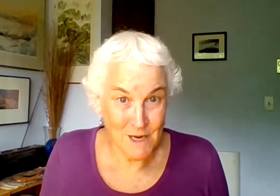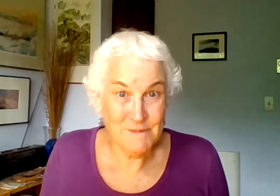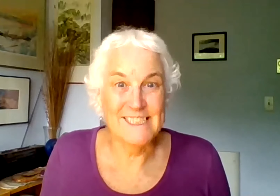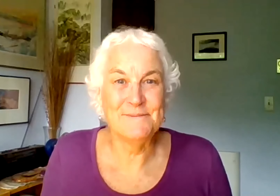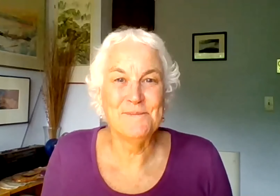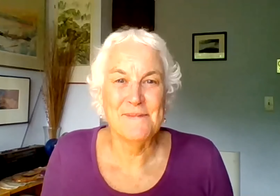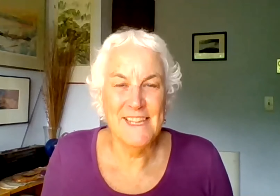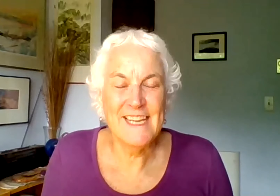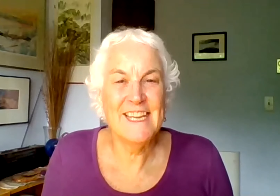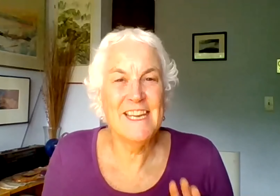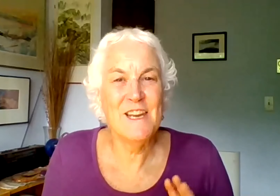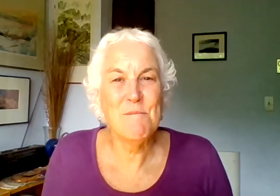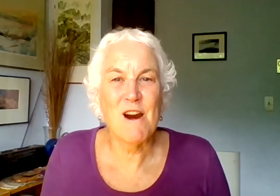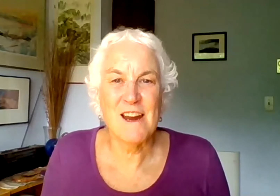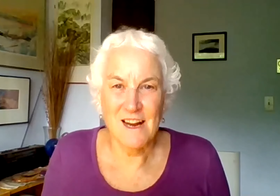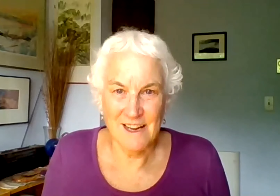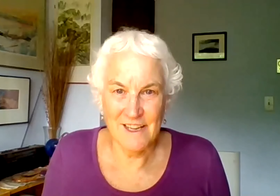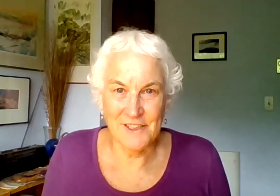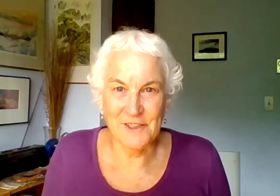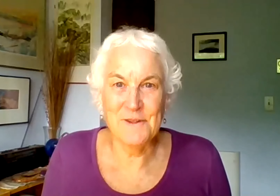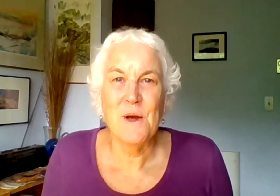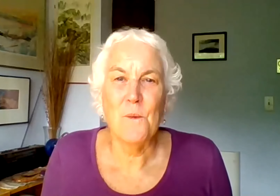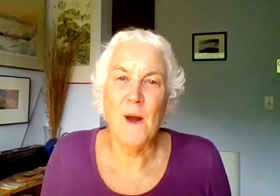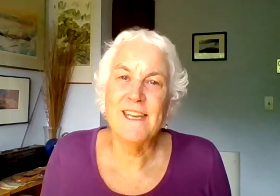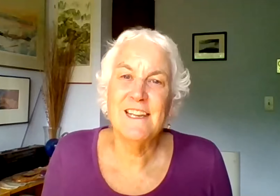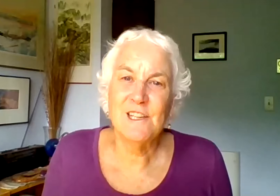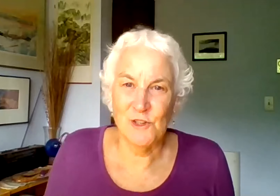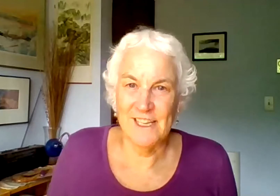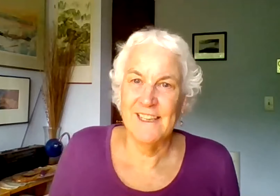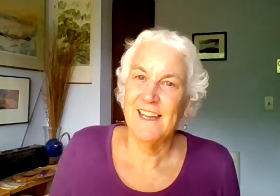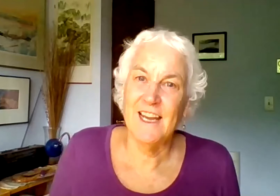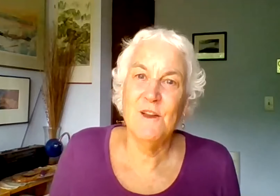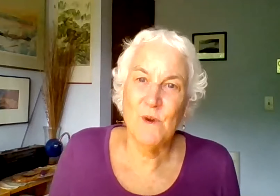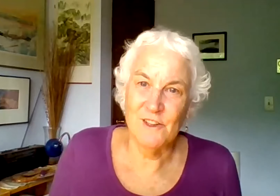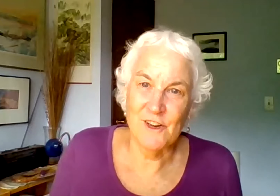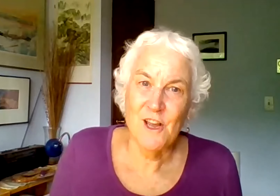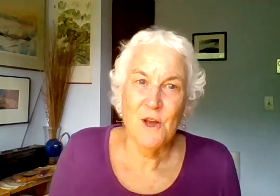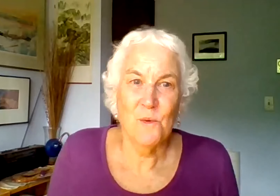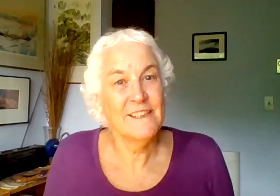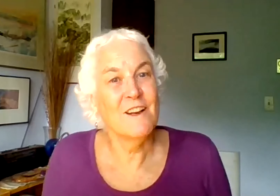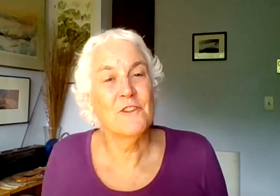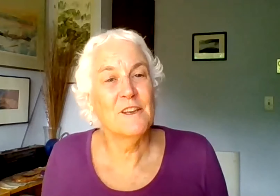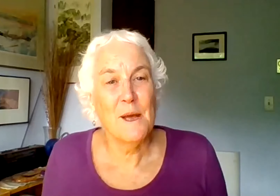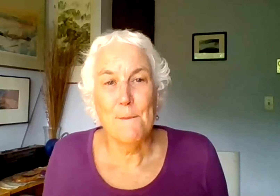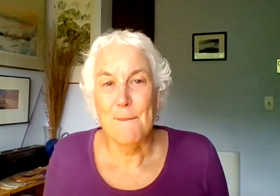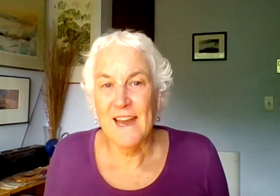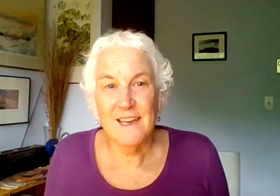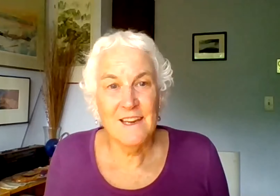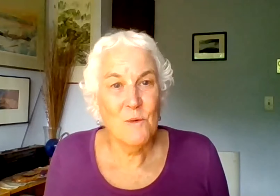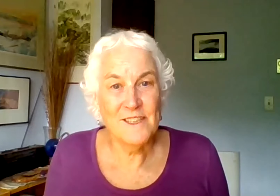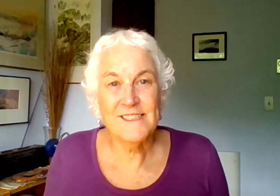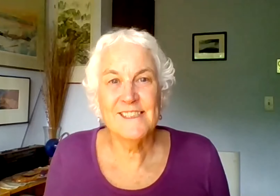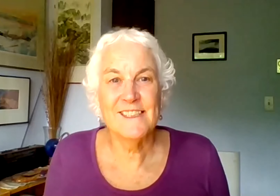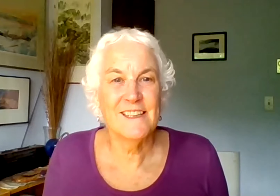Momsen, Nikki Marcano, Wendy Cloyd, Katie Wheeler, Rick Nelson,